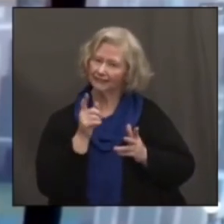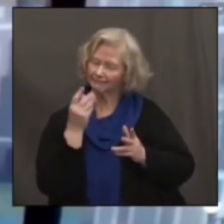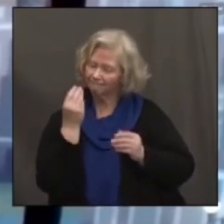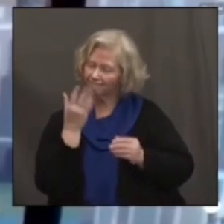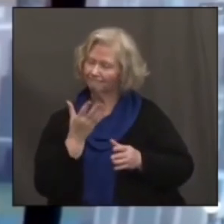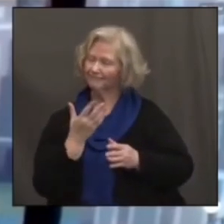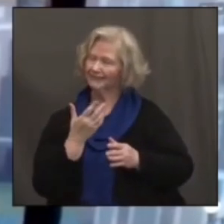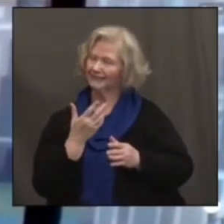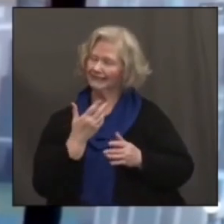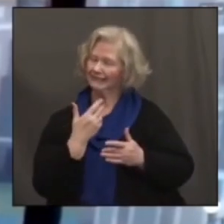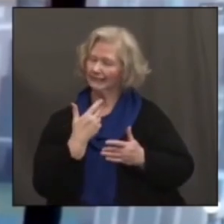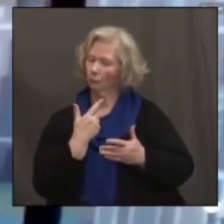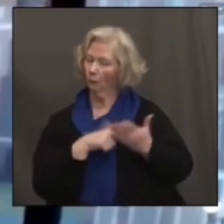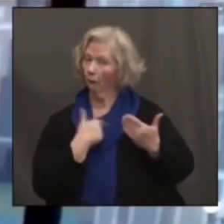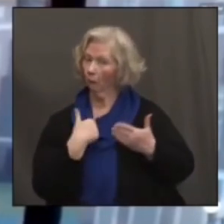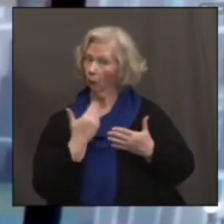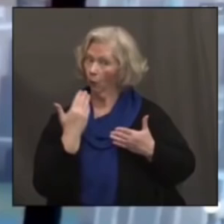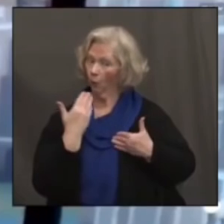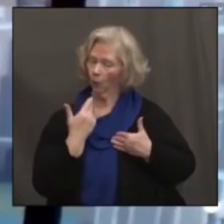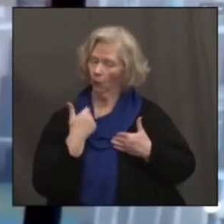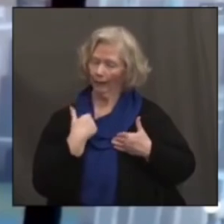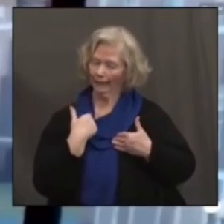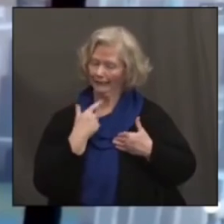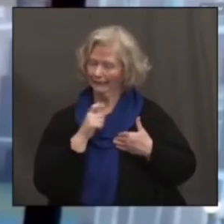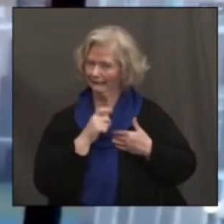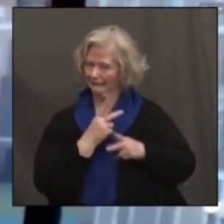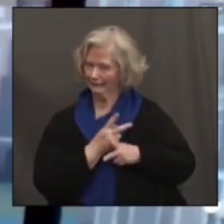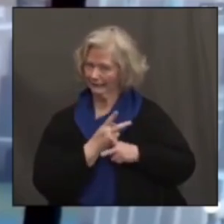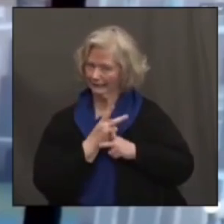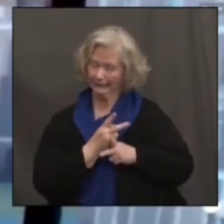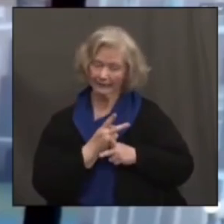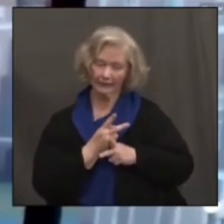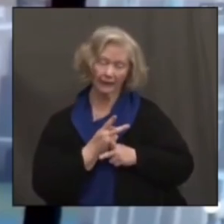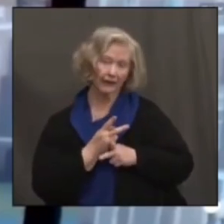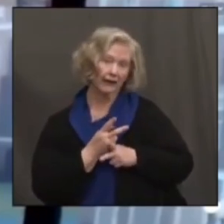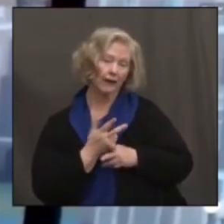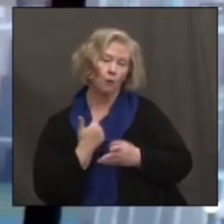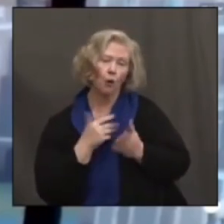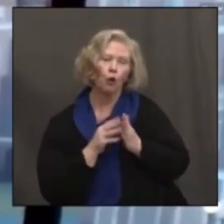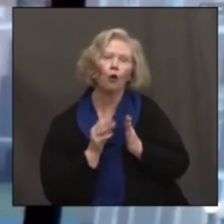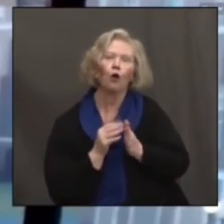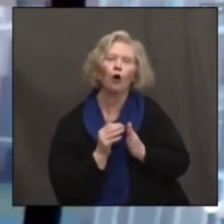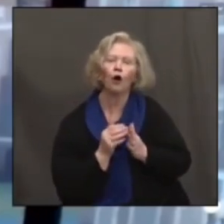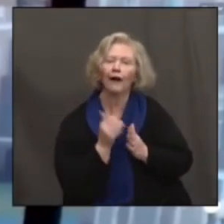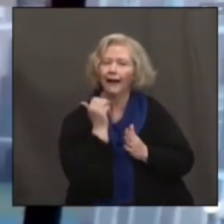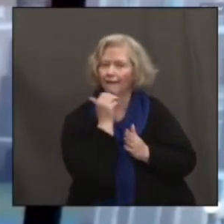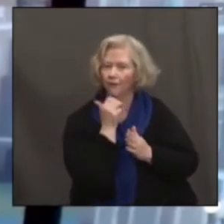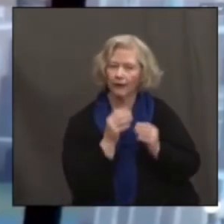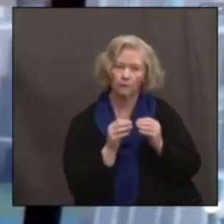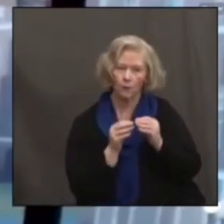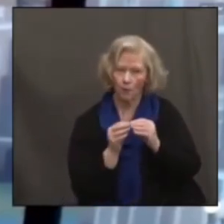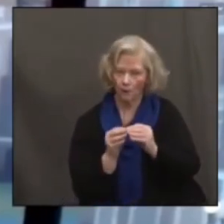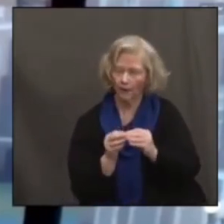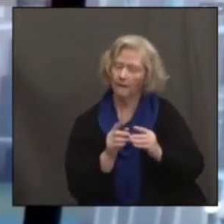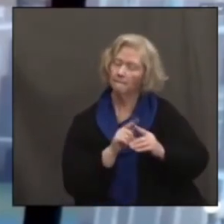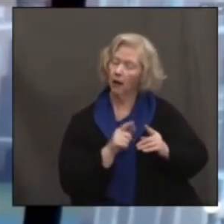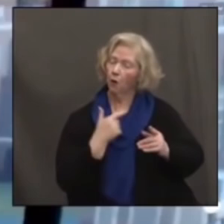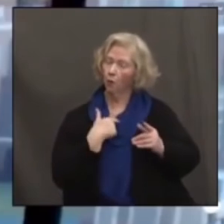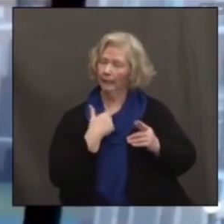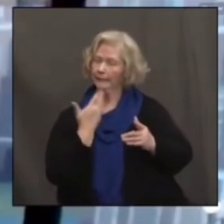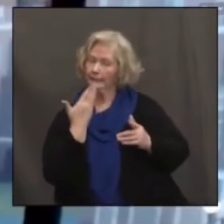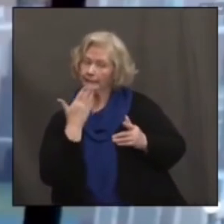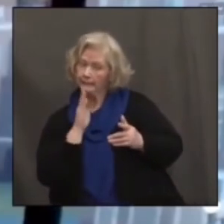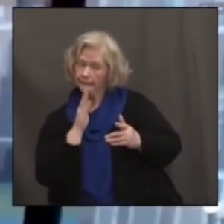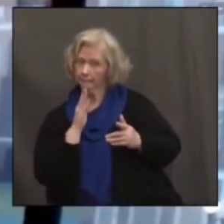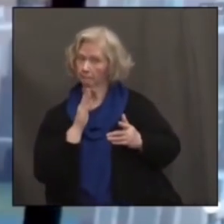you know, what we know today may not be true tomorrow. But I think in general, what we're learning about